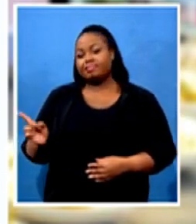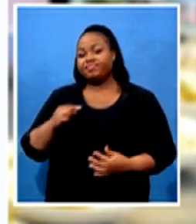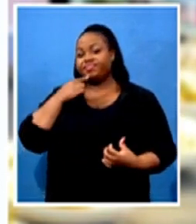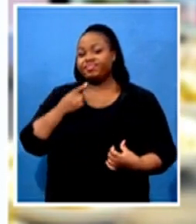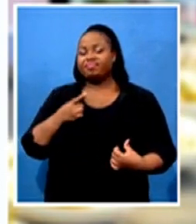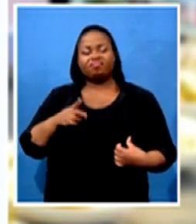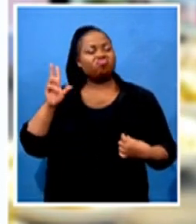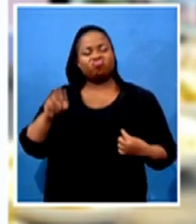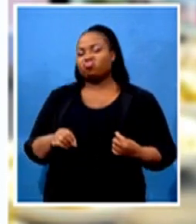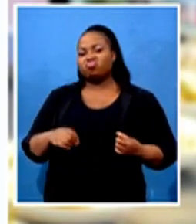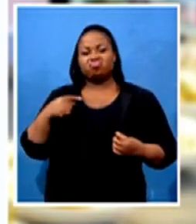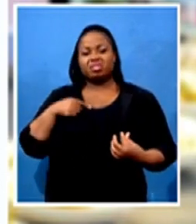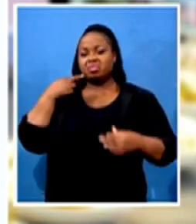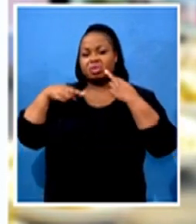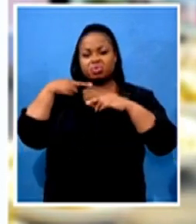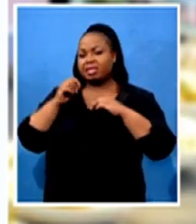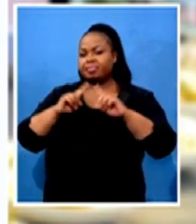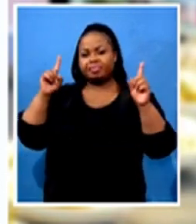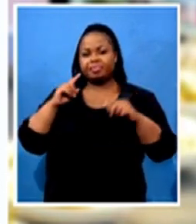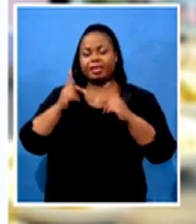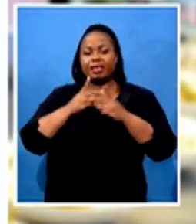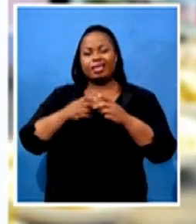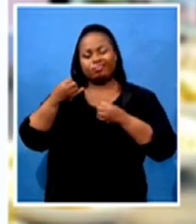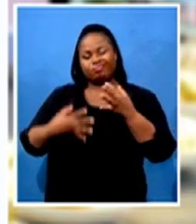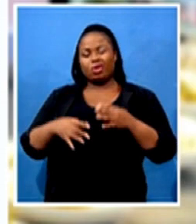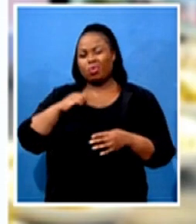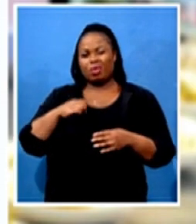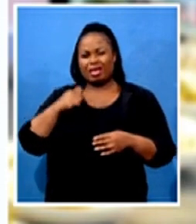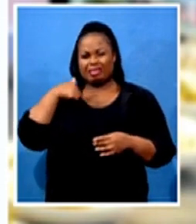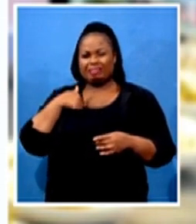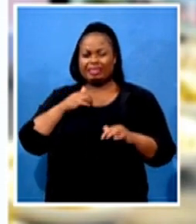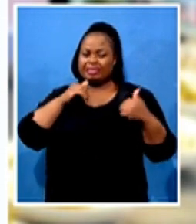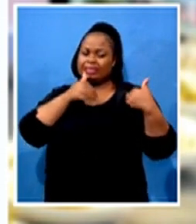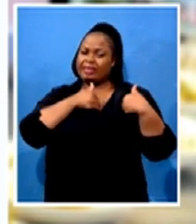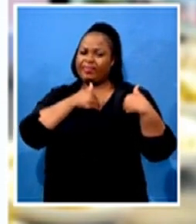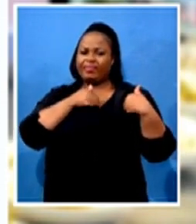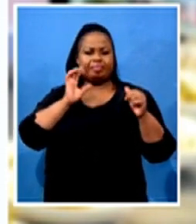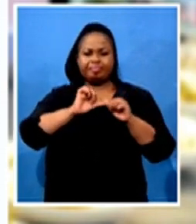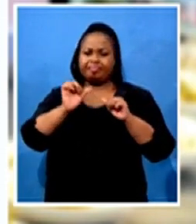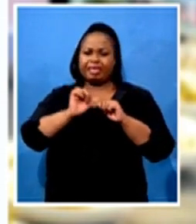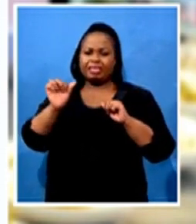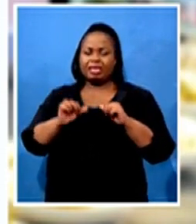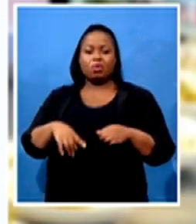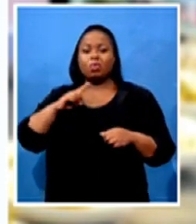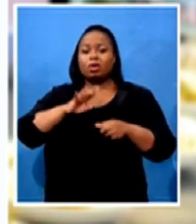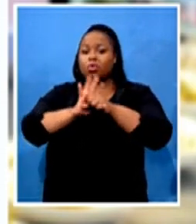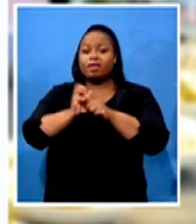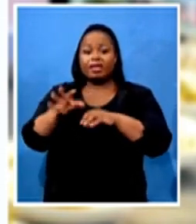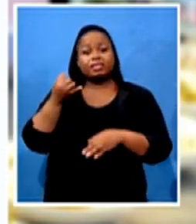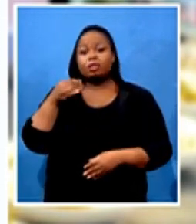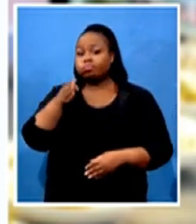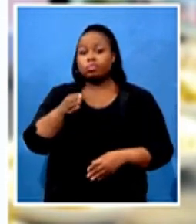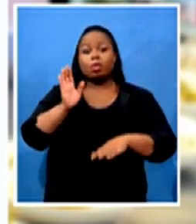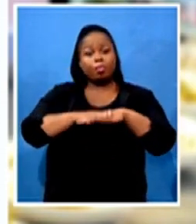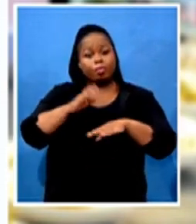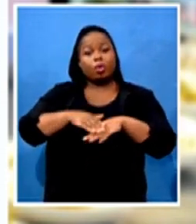cinemas, etc. It's better to be safer than sorry. COVID-19 isn't over because more and more people are still getting infected